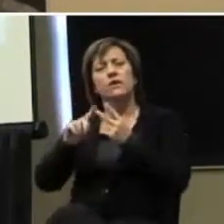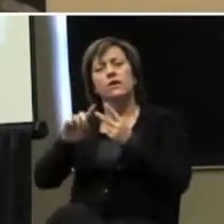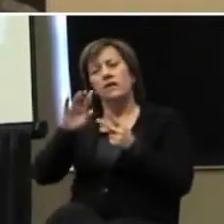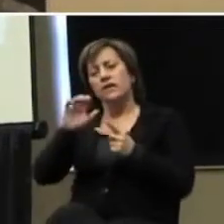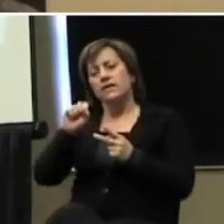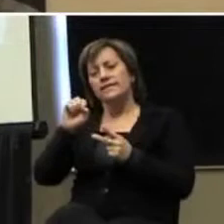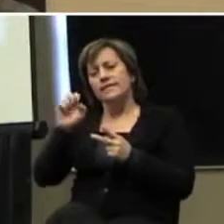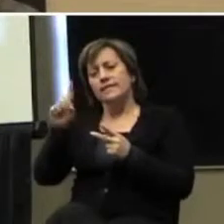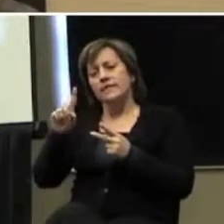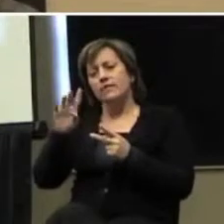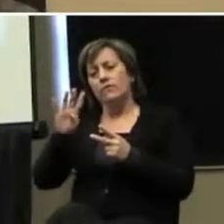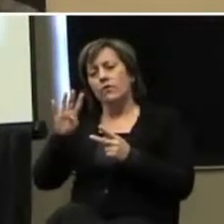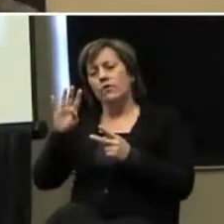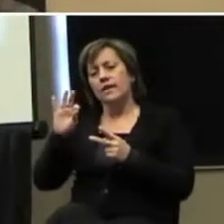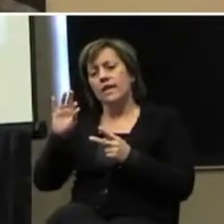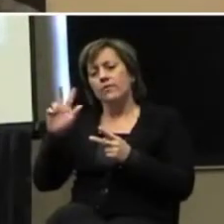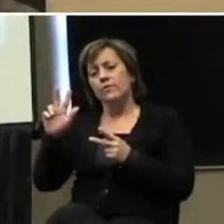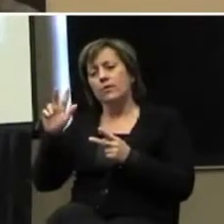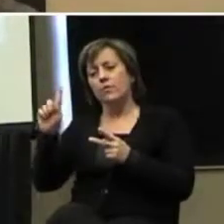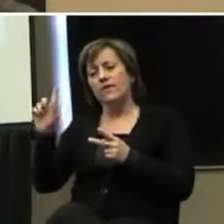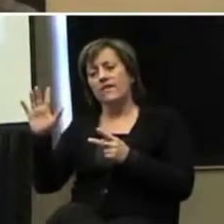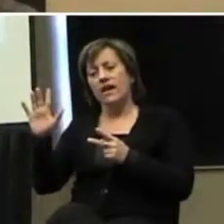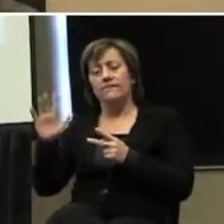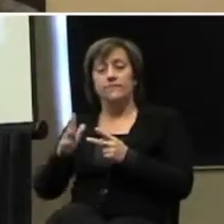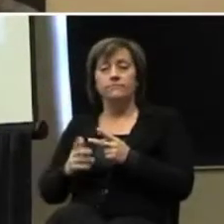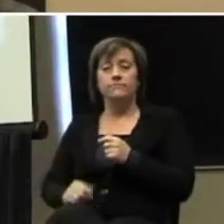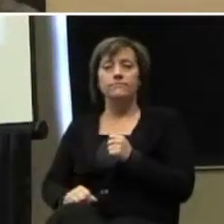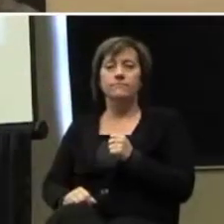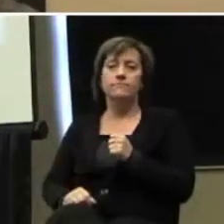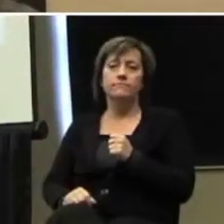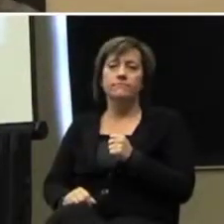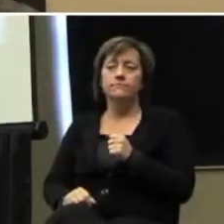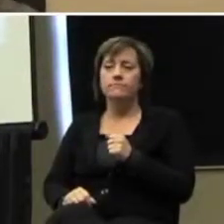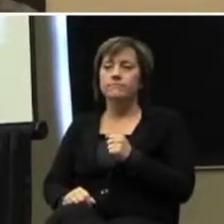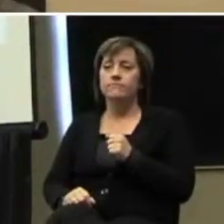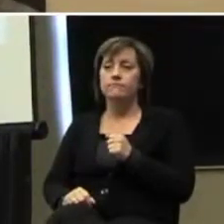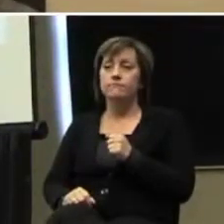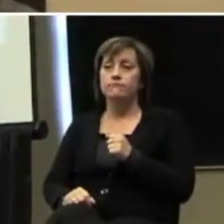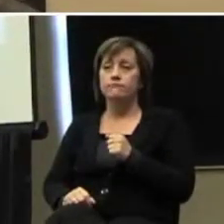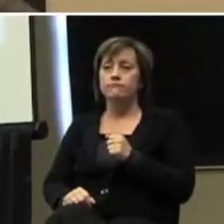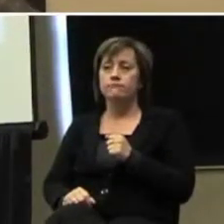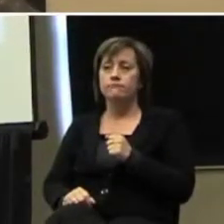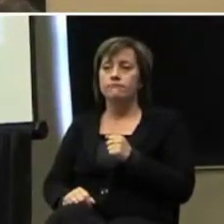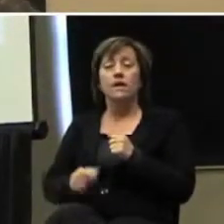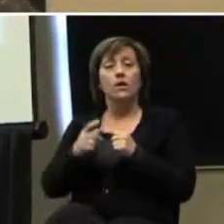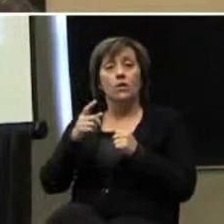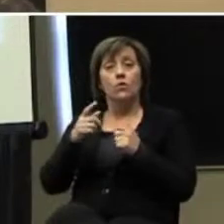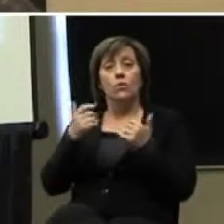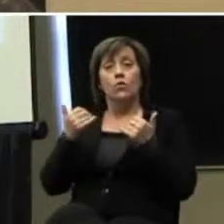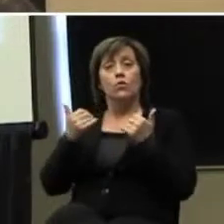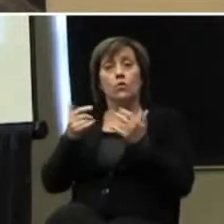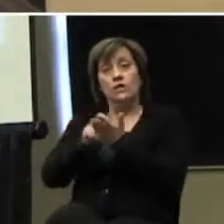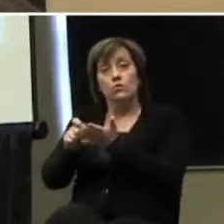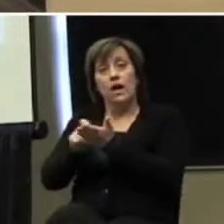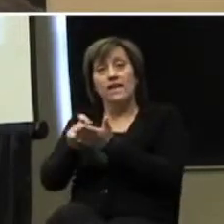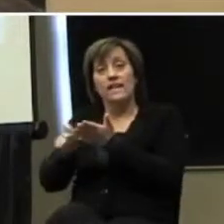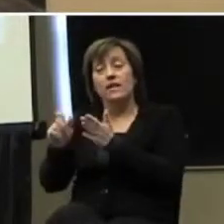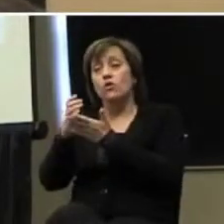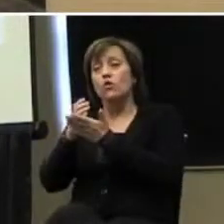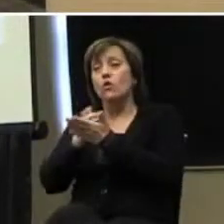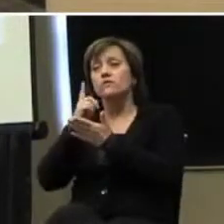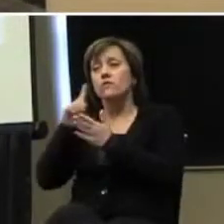the things that we talk about in both of those courses are things that could be used for either population. Okay? Yeah.